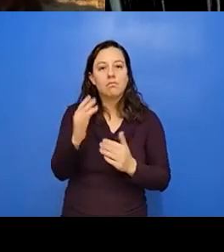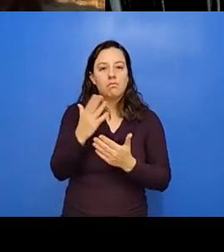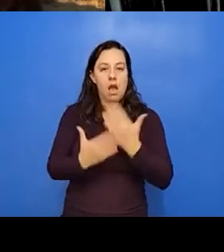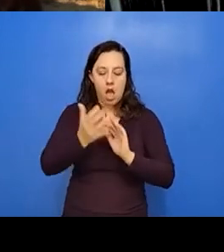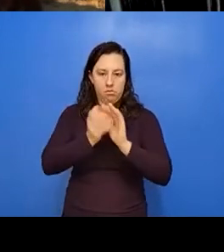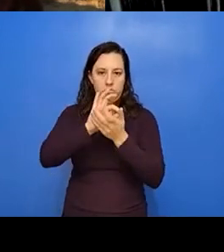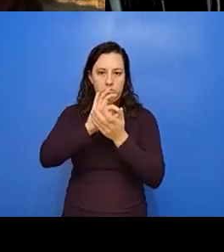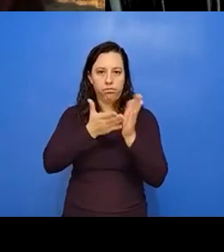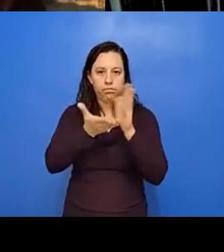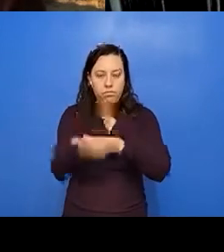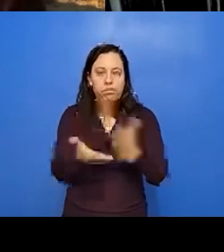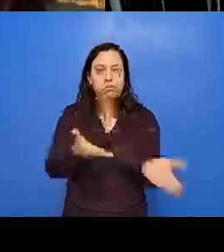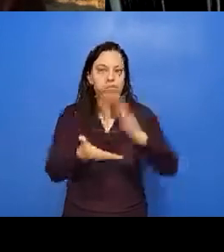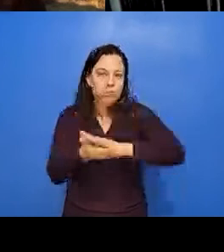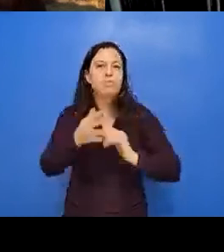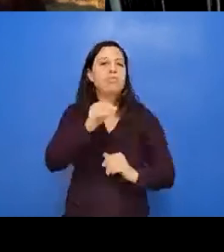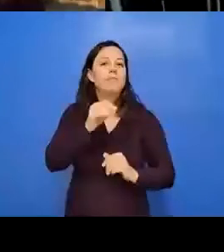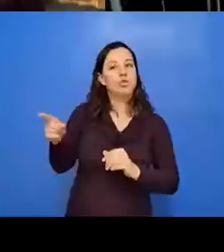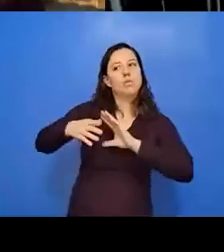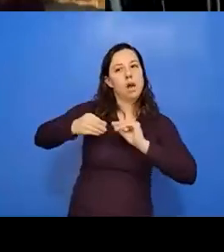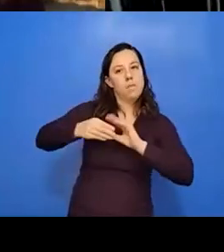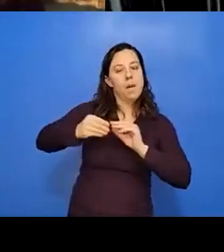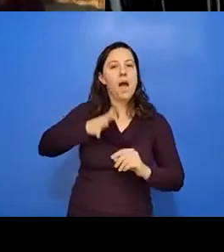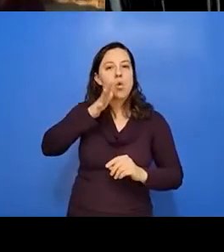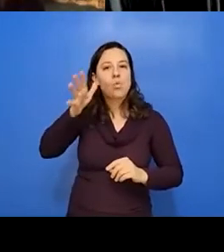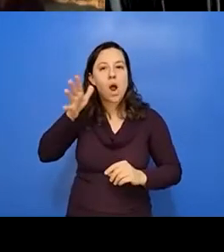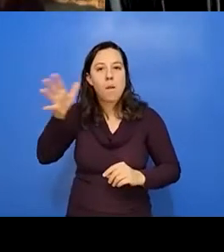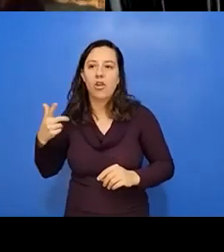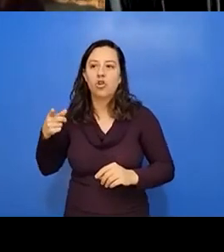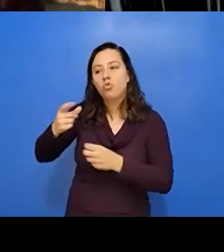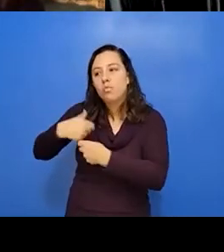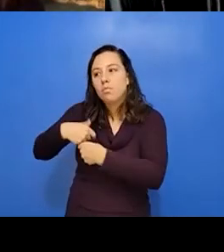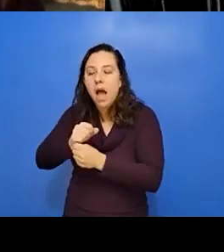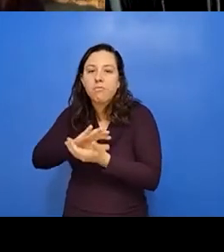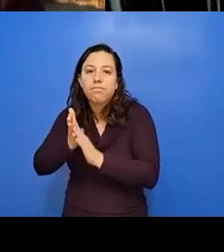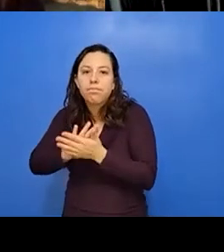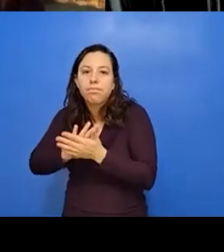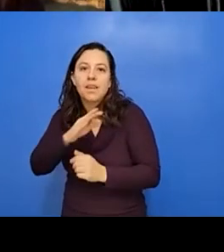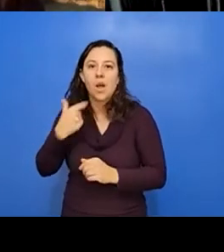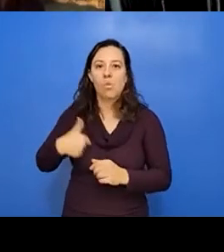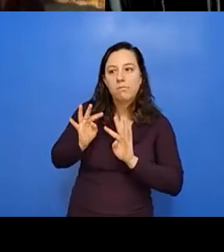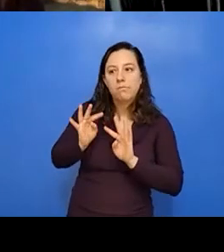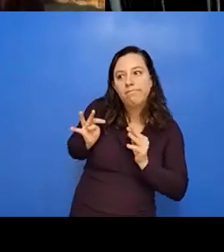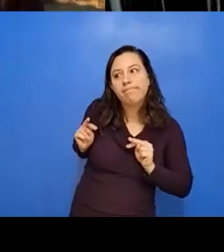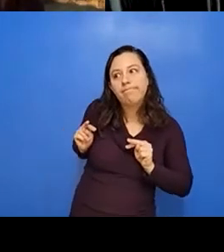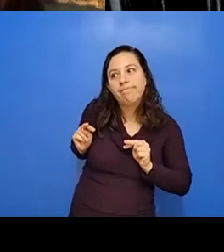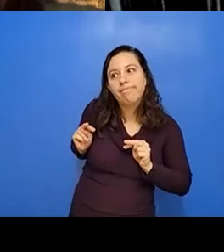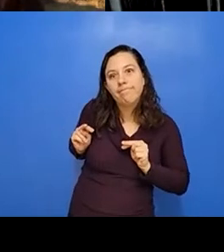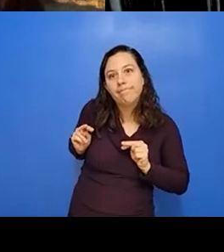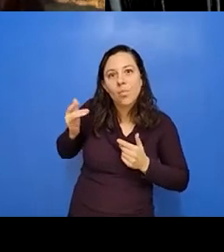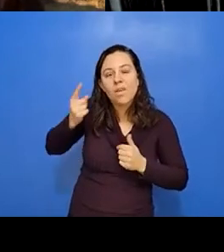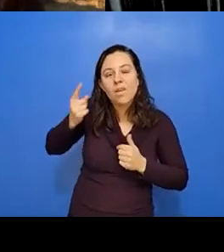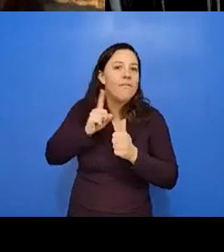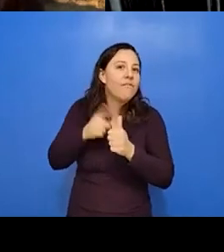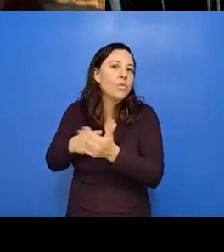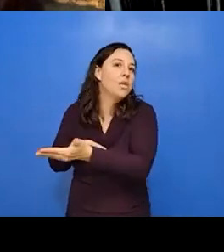And she was stood around the wood stove and how we all waited for that first one to come off the hot